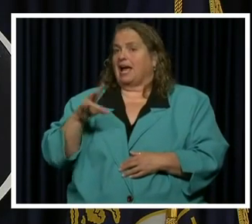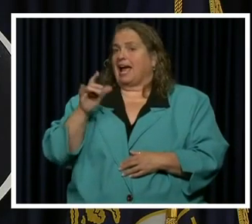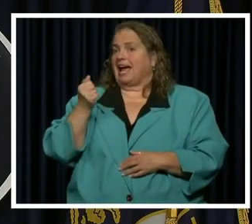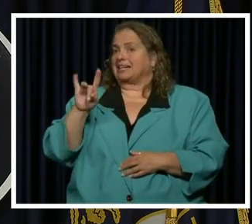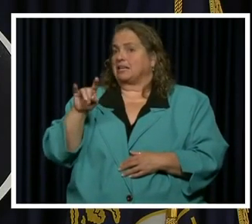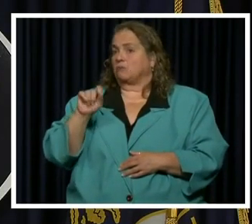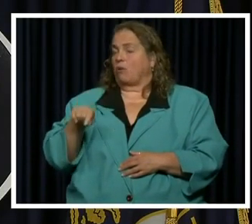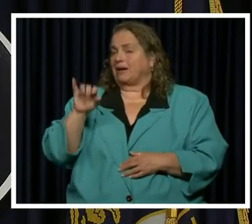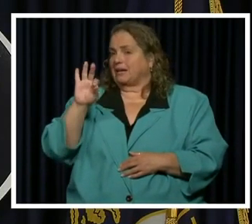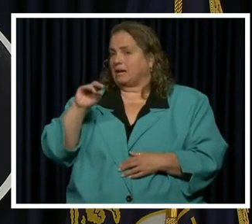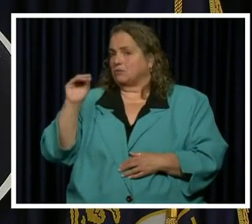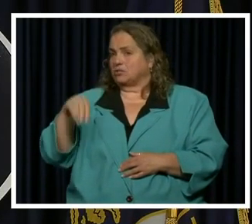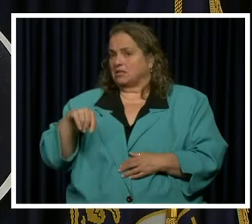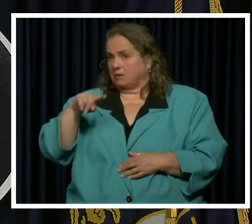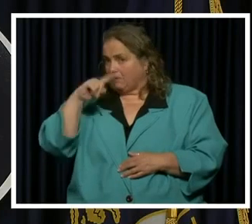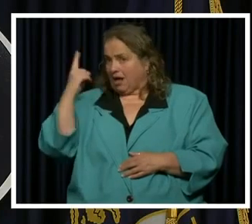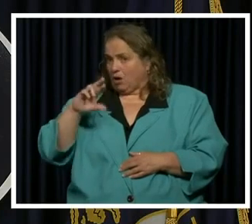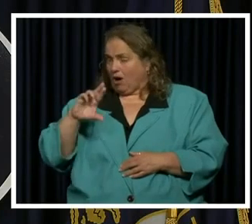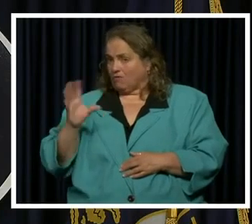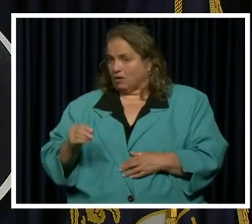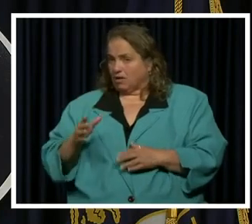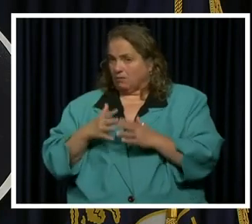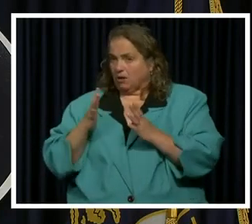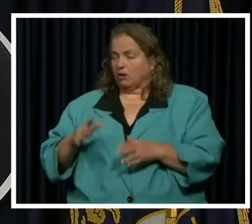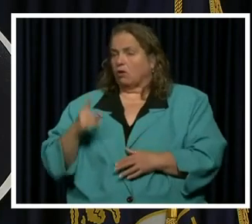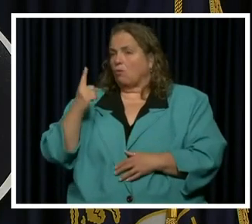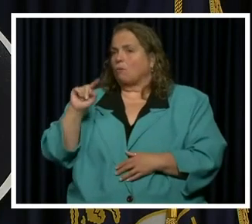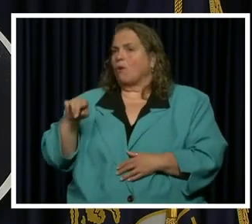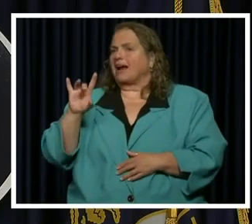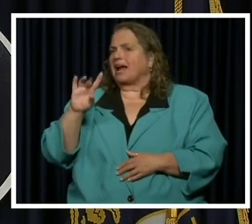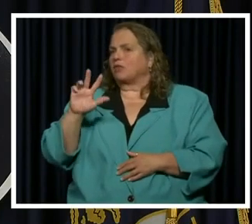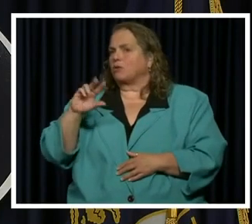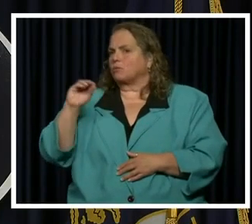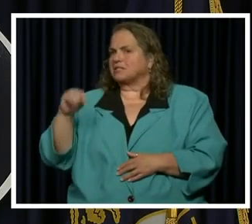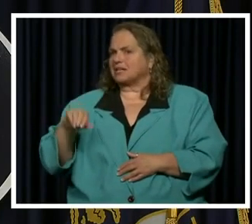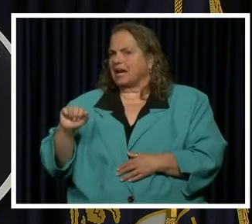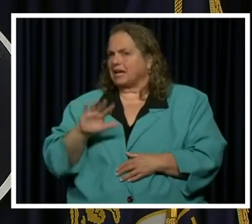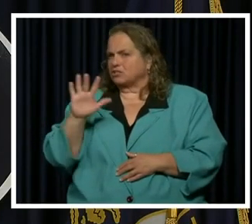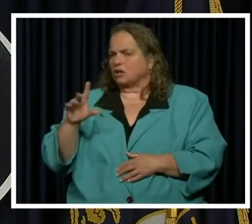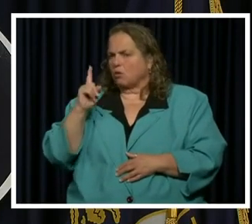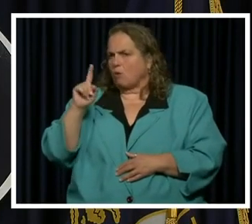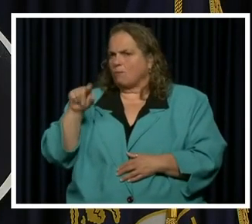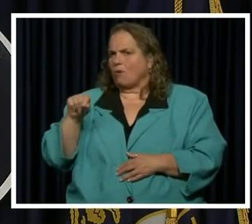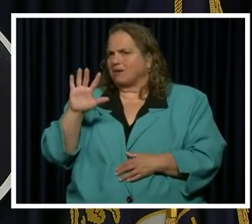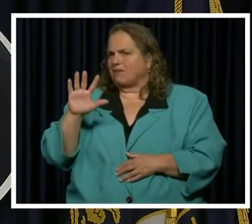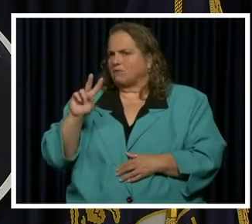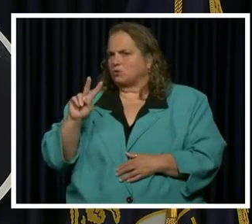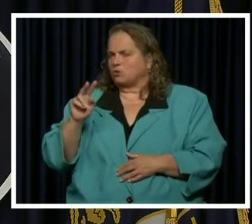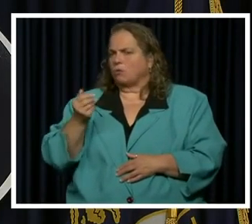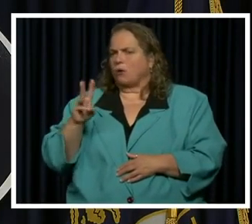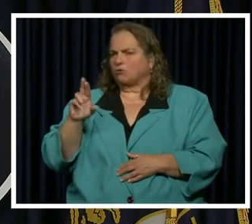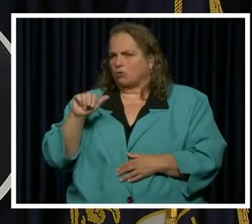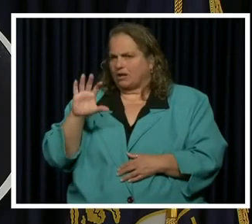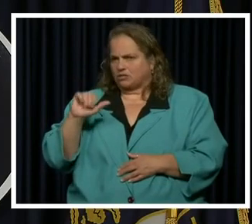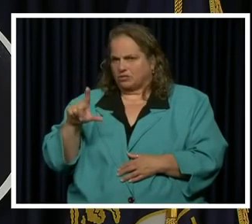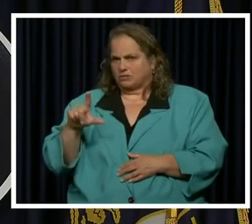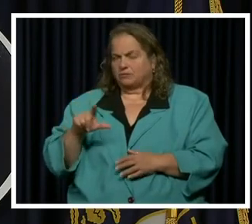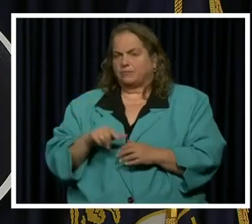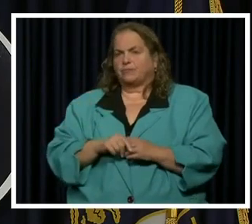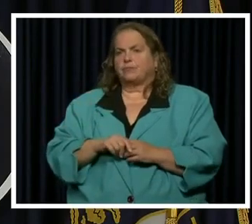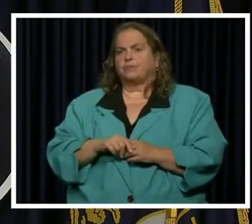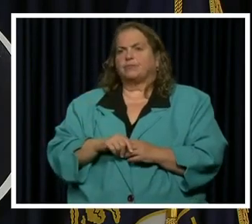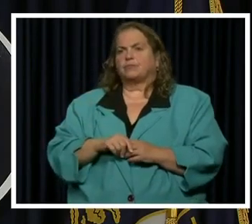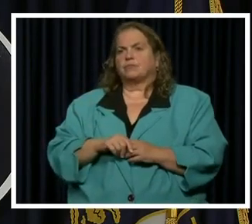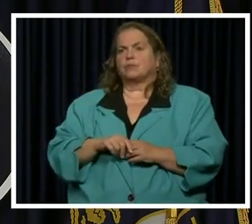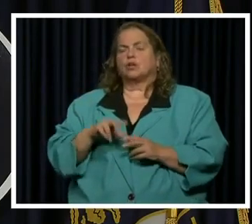.9% black or African American, 1.83% Asian, 1.52% multiracial. Let's